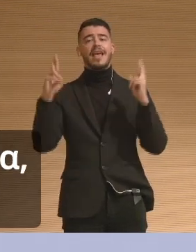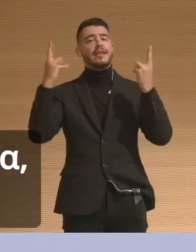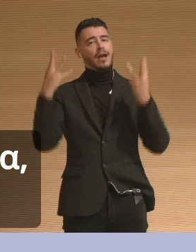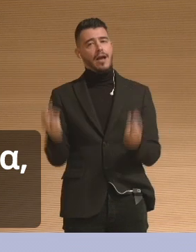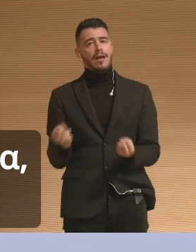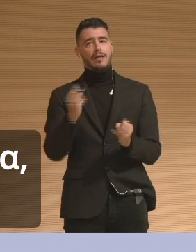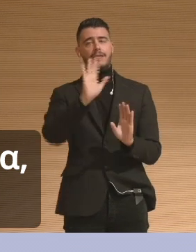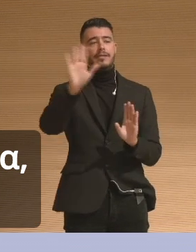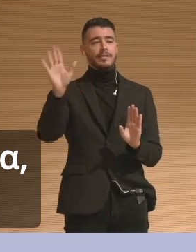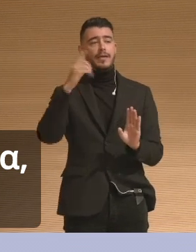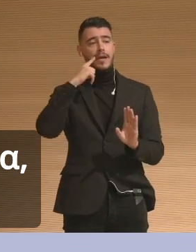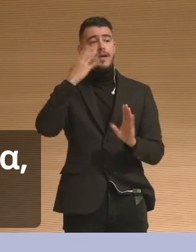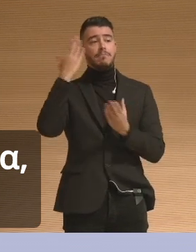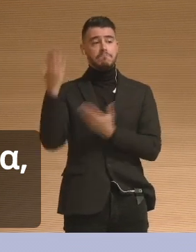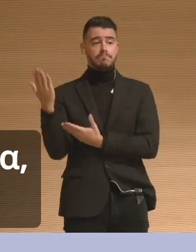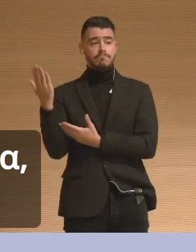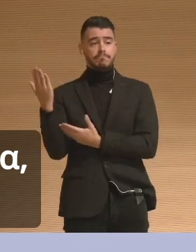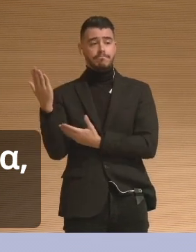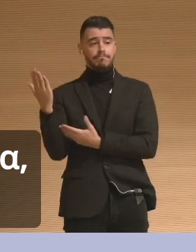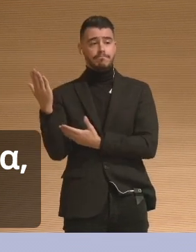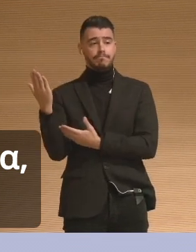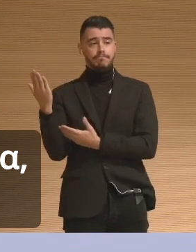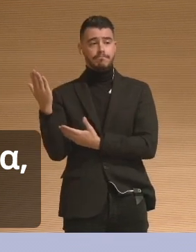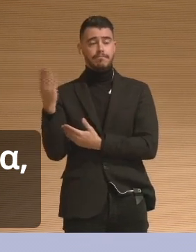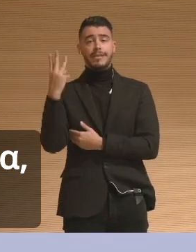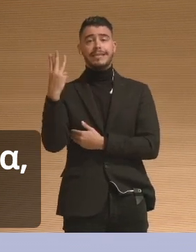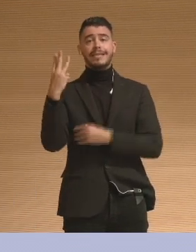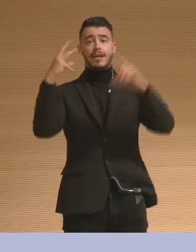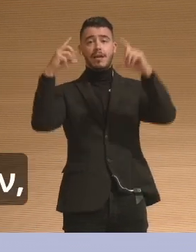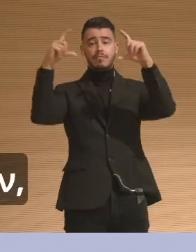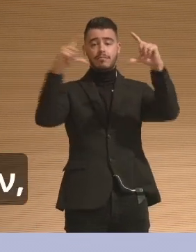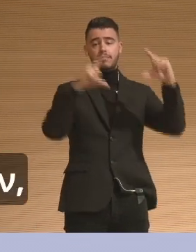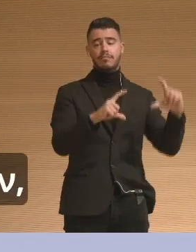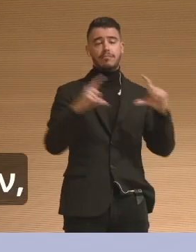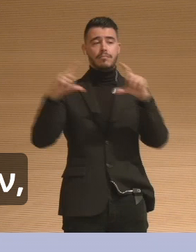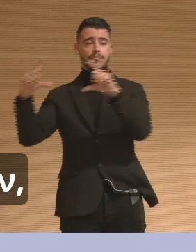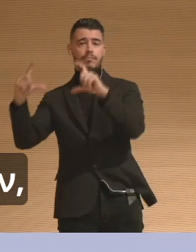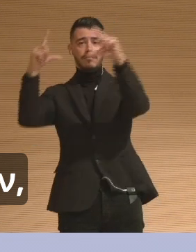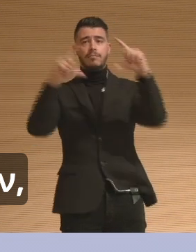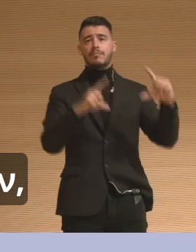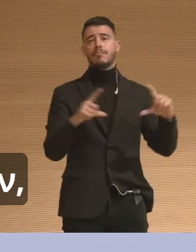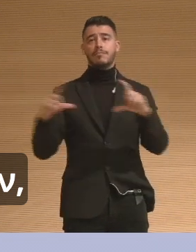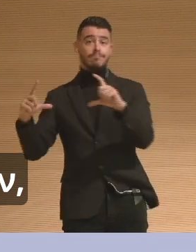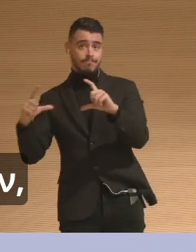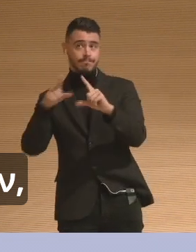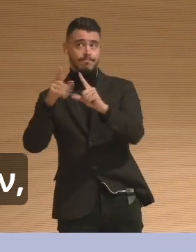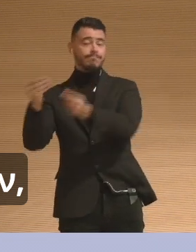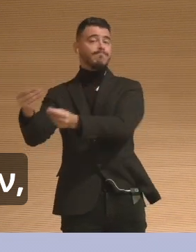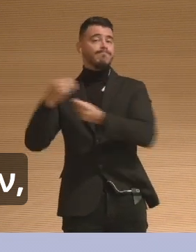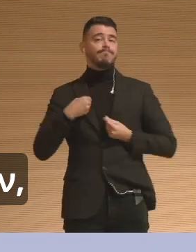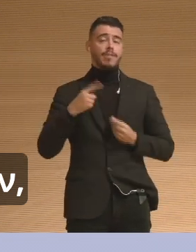automatically, to produce therapeutic outcomes. So when we're talking about subjective